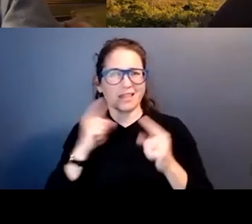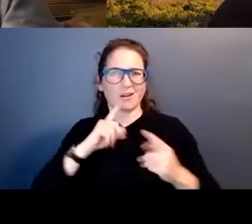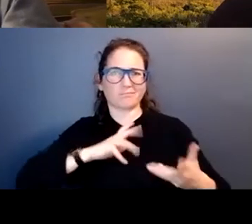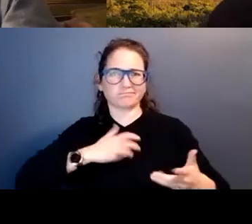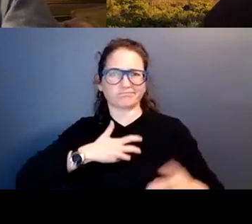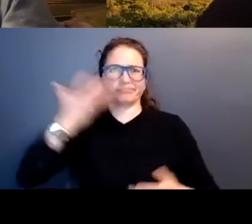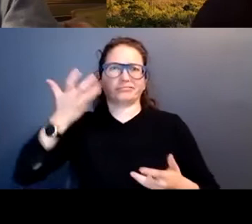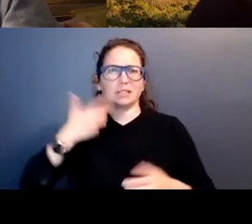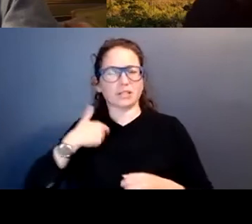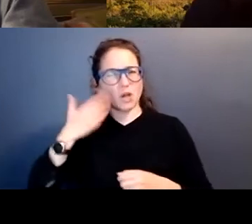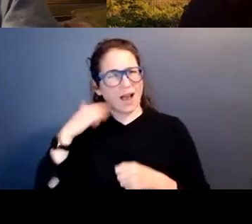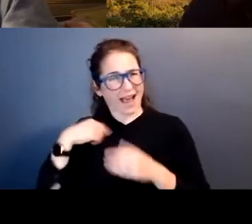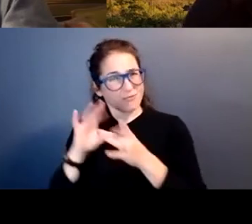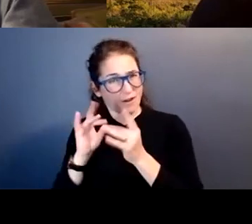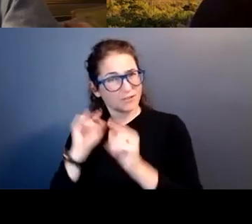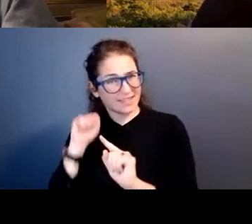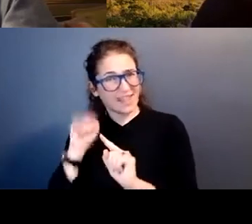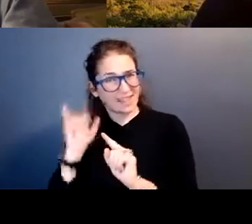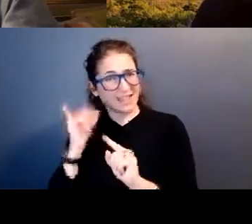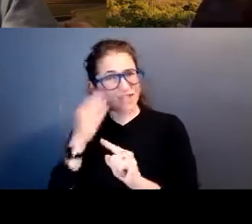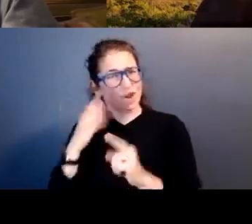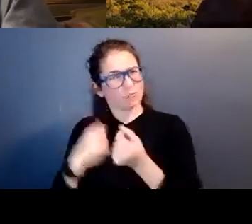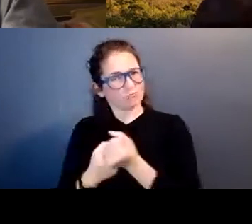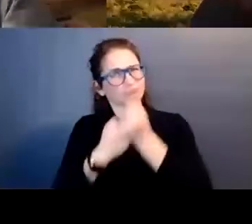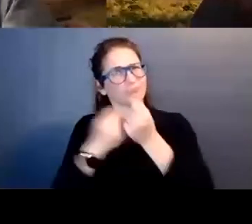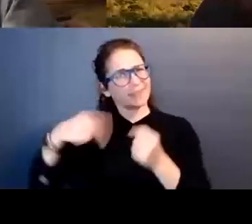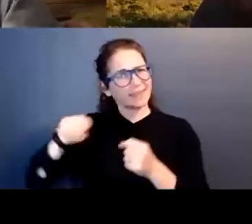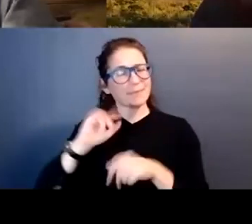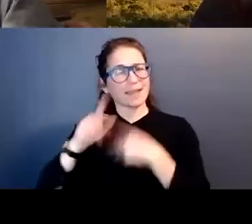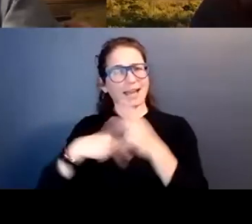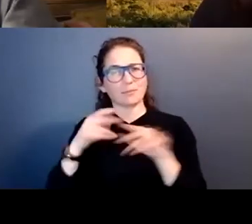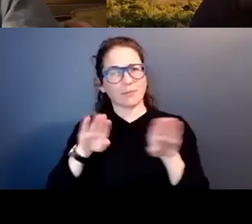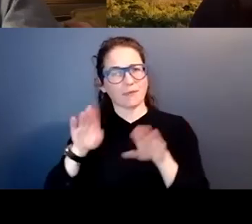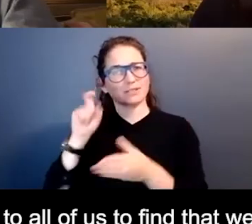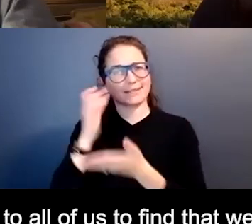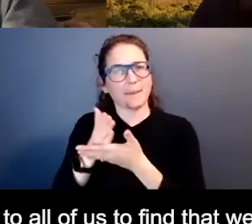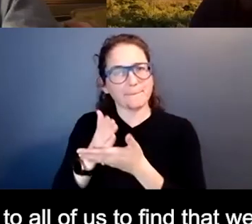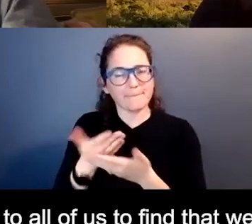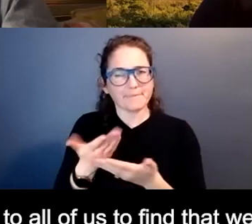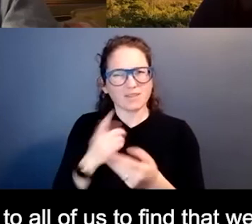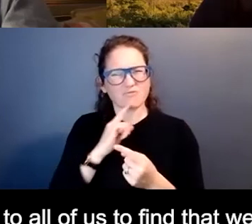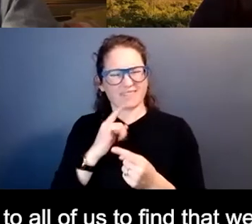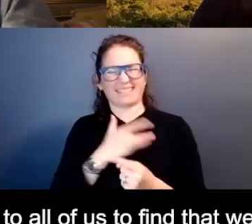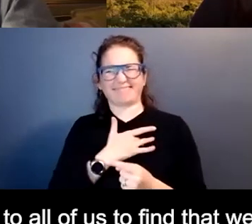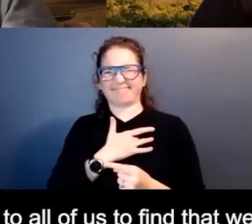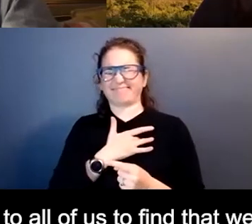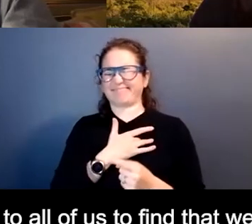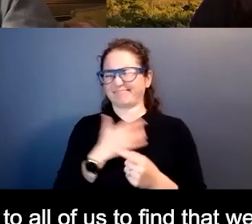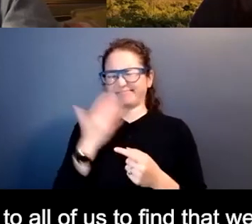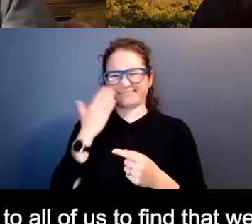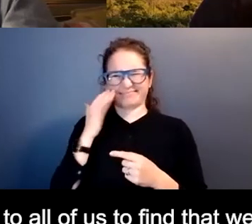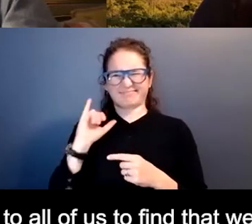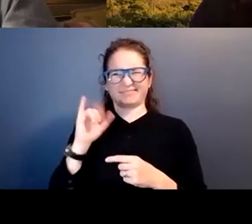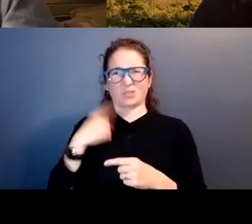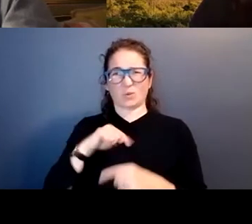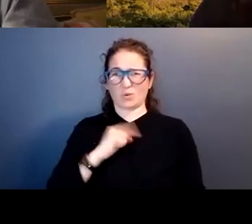And I even referenced that as standing in solidarity and that this kind of behavior has to stop. So it was really hurtful to all of us to find that we were